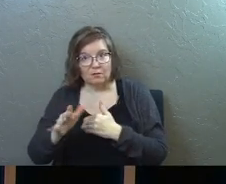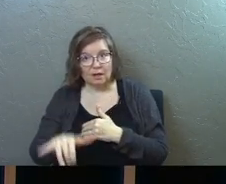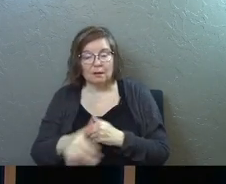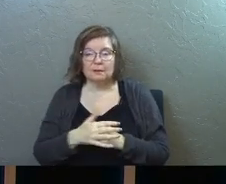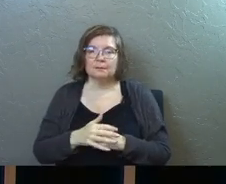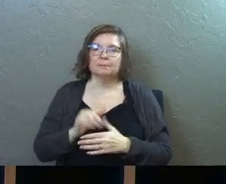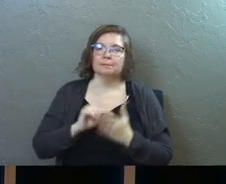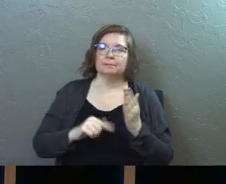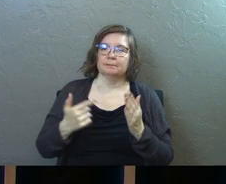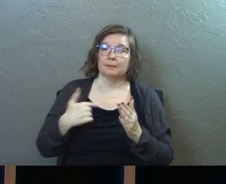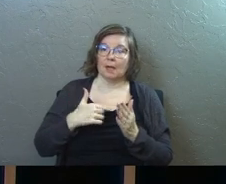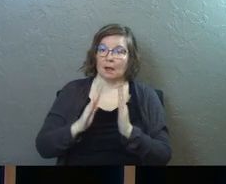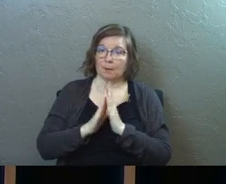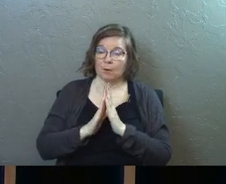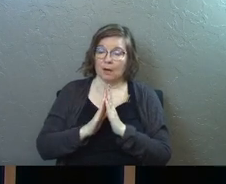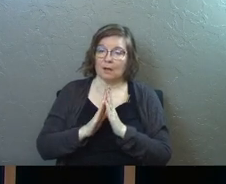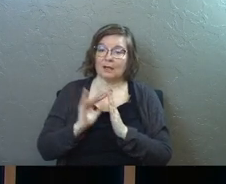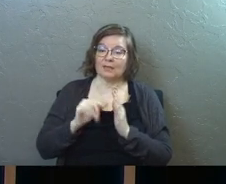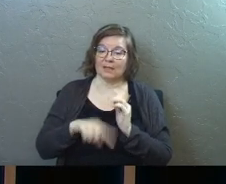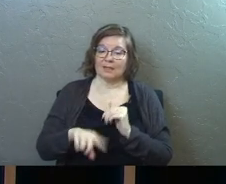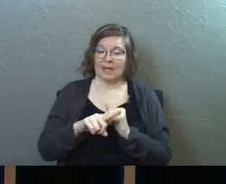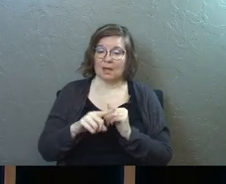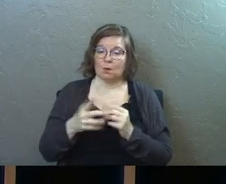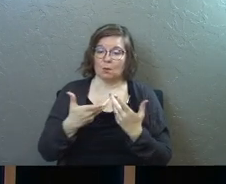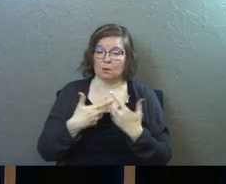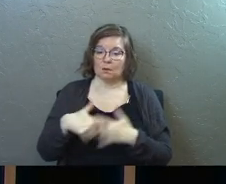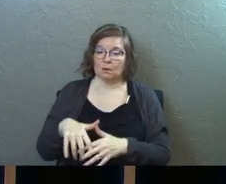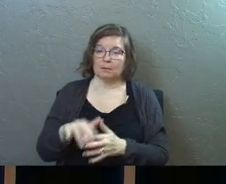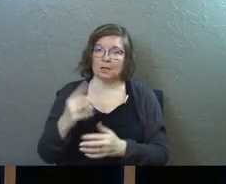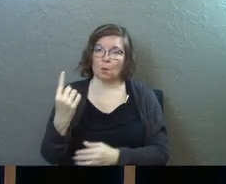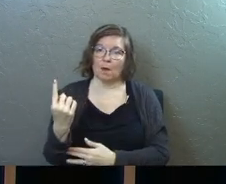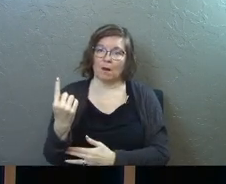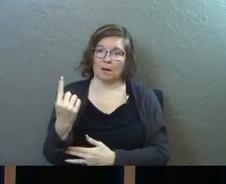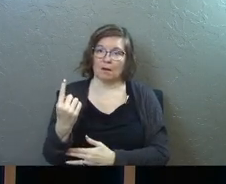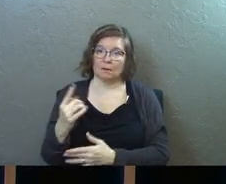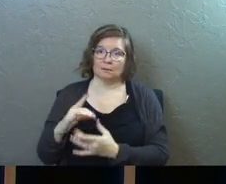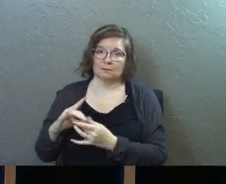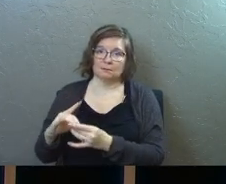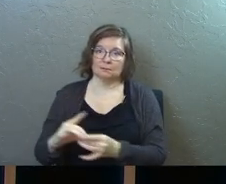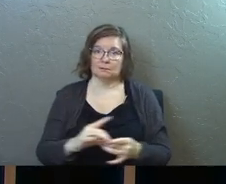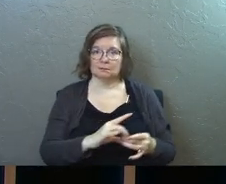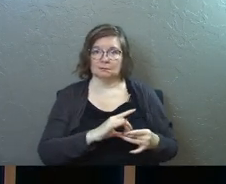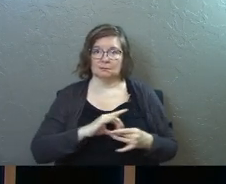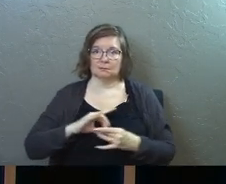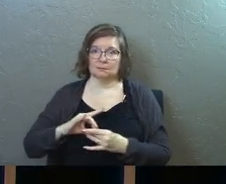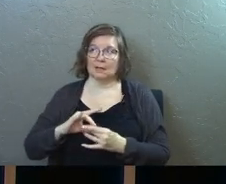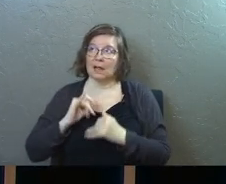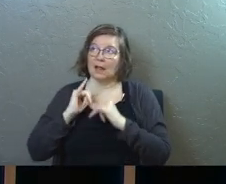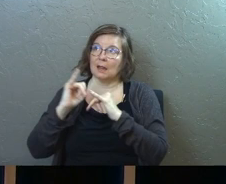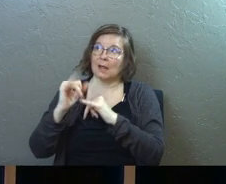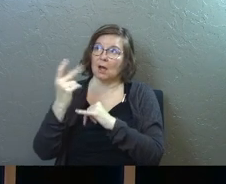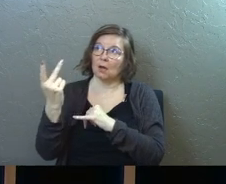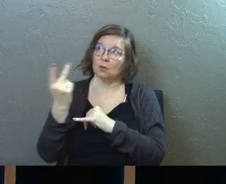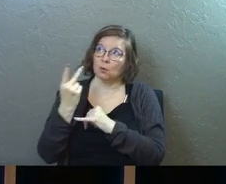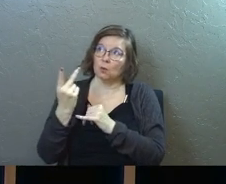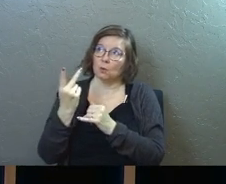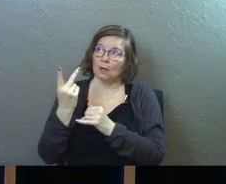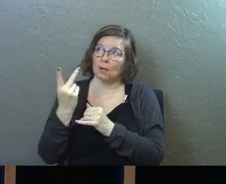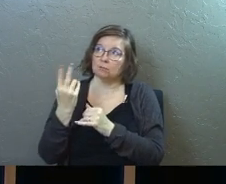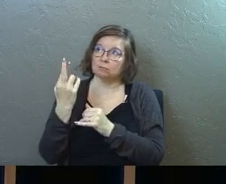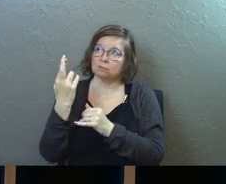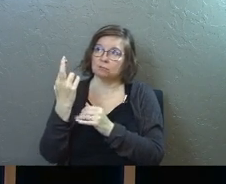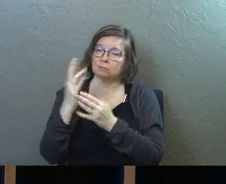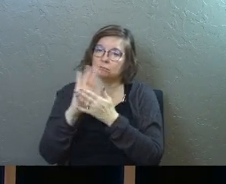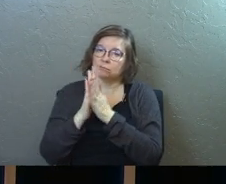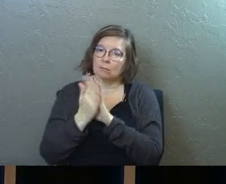Verse 21 he says I pray that they will be one just as you and I Father are one as